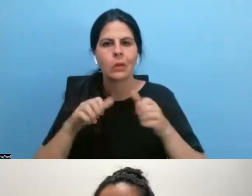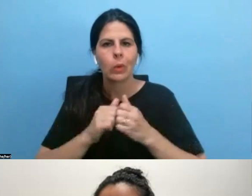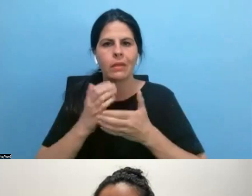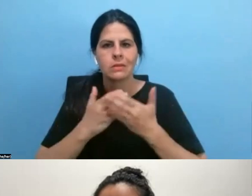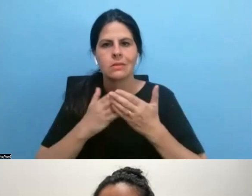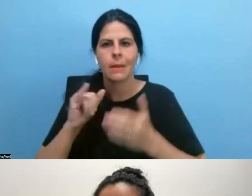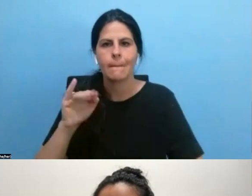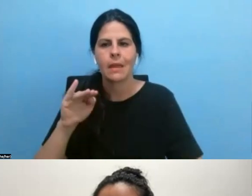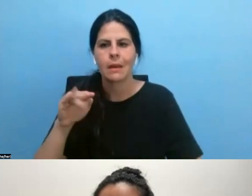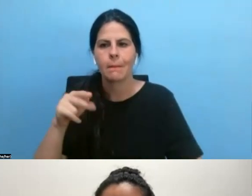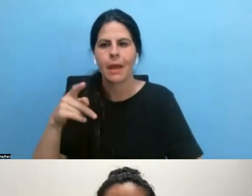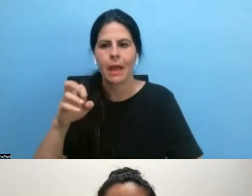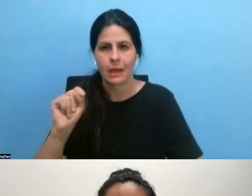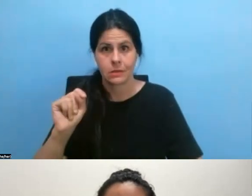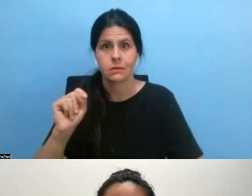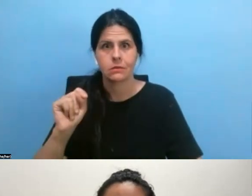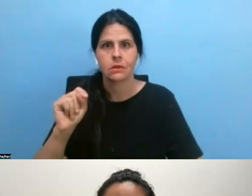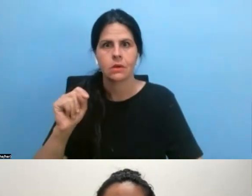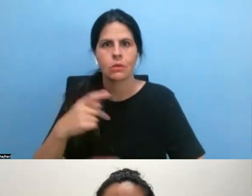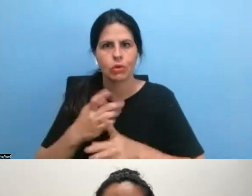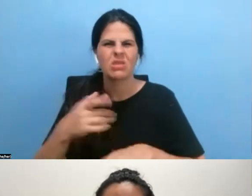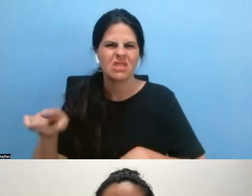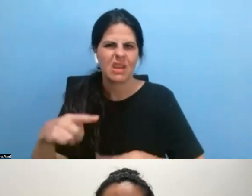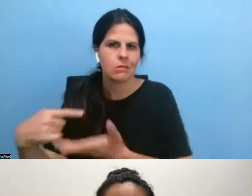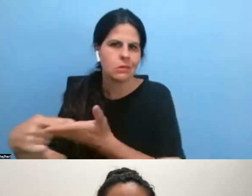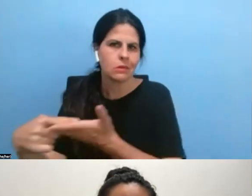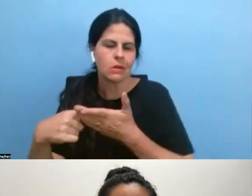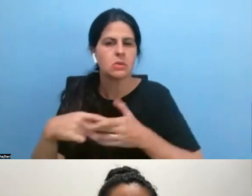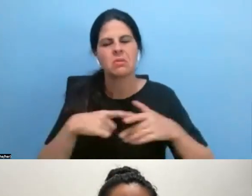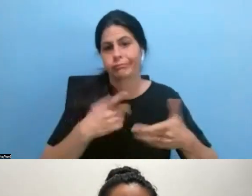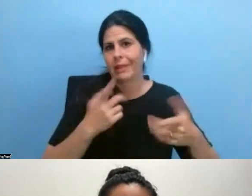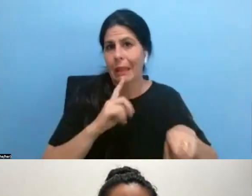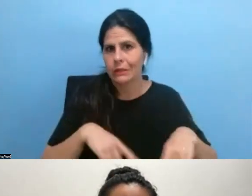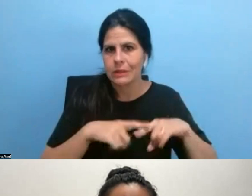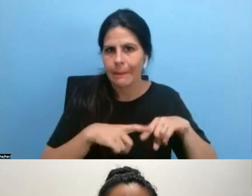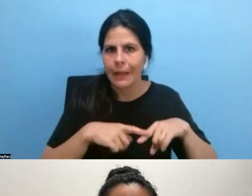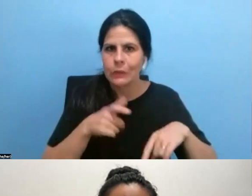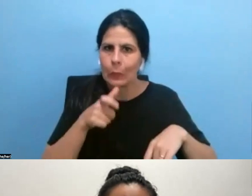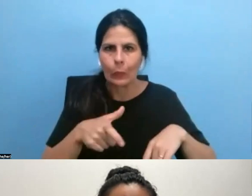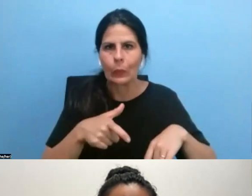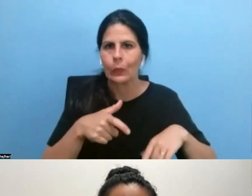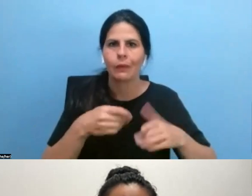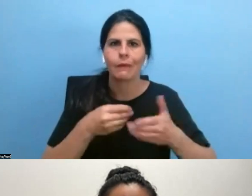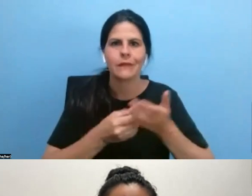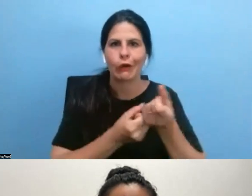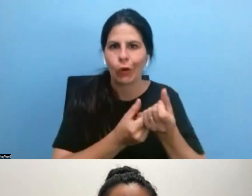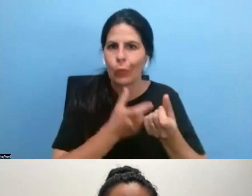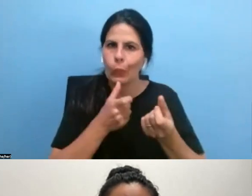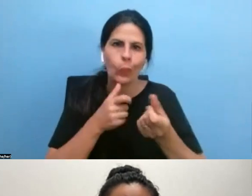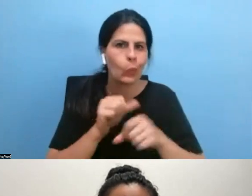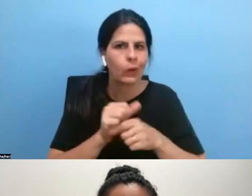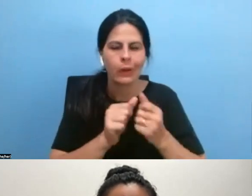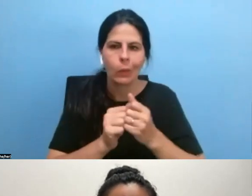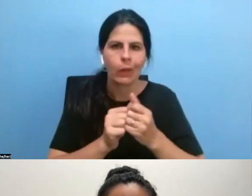basically the answer is it depends on the funder and who you're working with and you as a filmmaker, but in my opinion, if you are